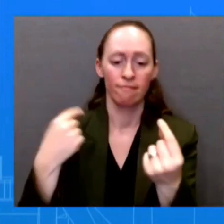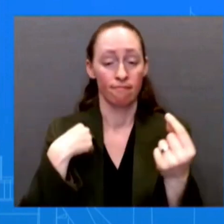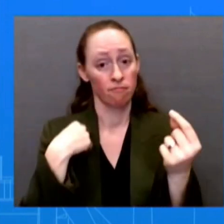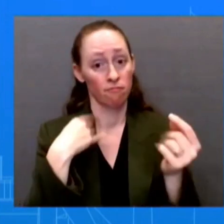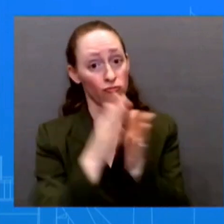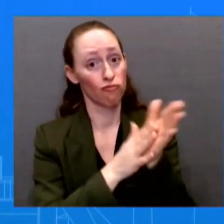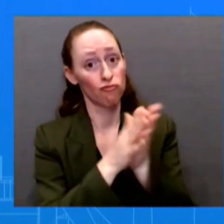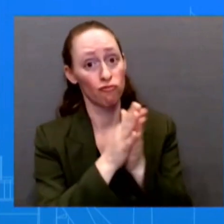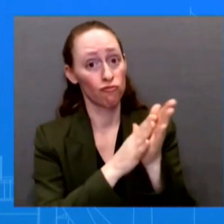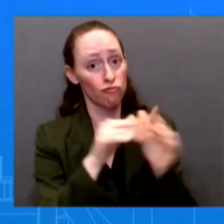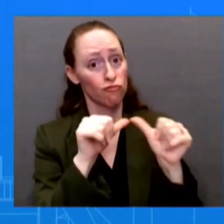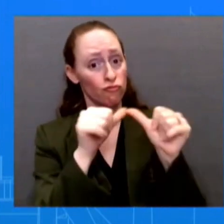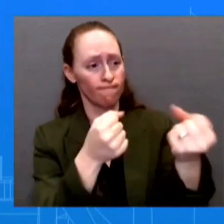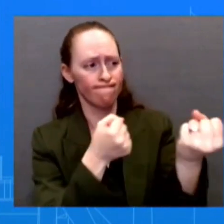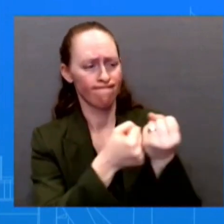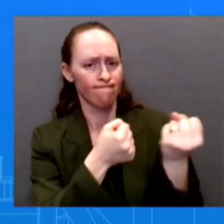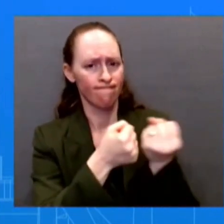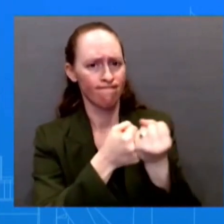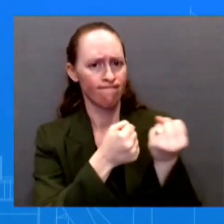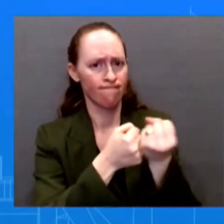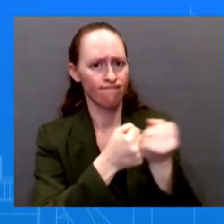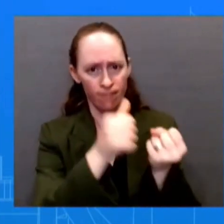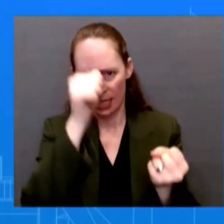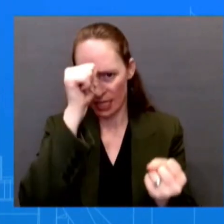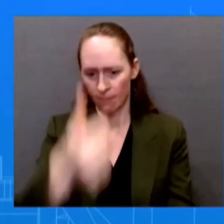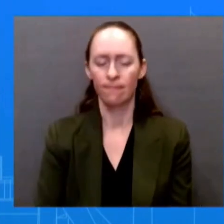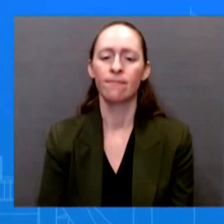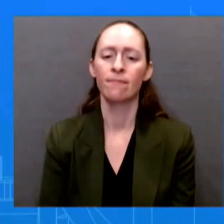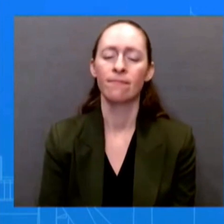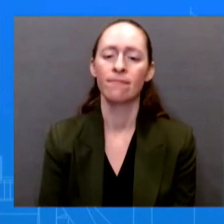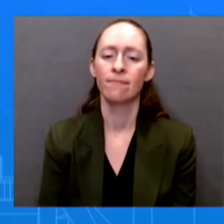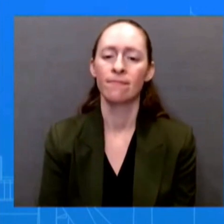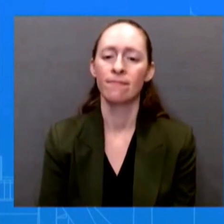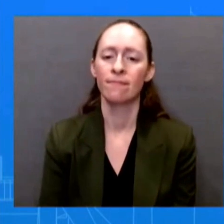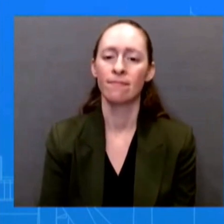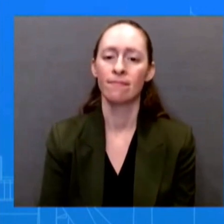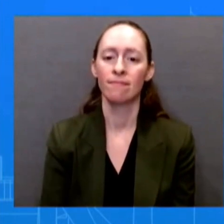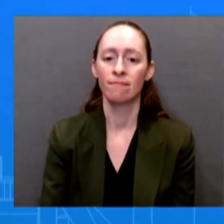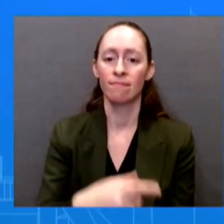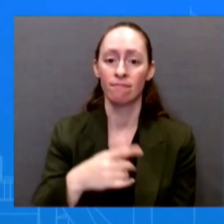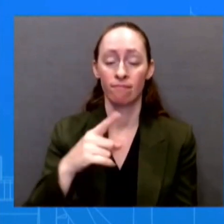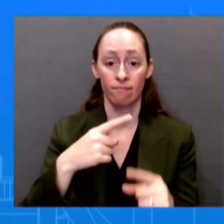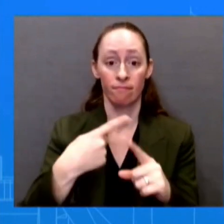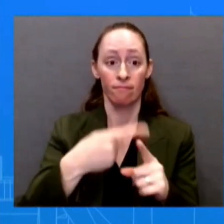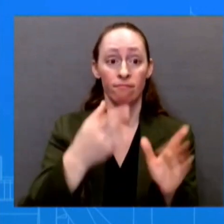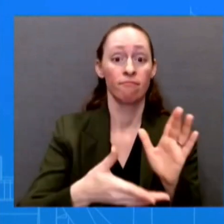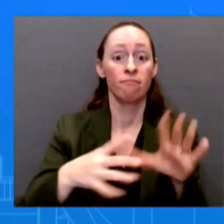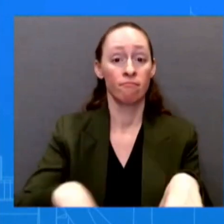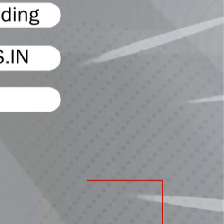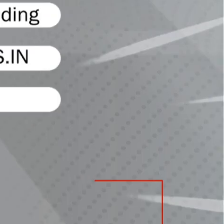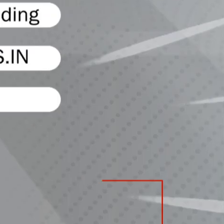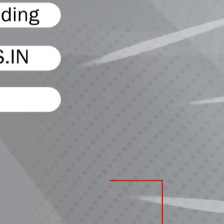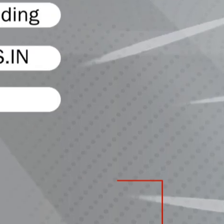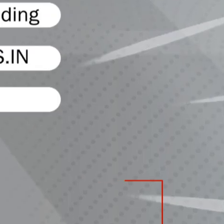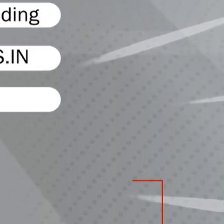presidency next year. We look forward to that next